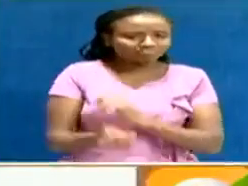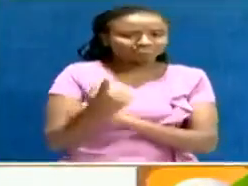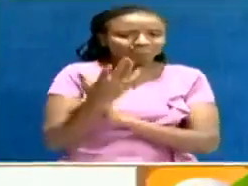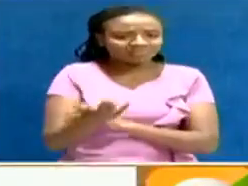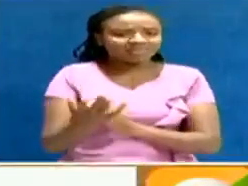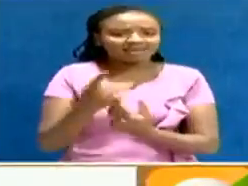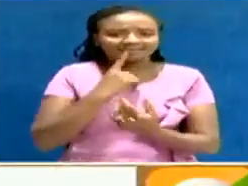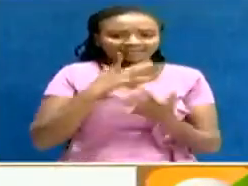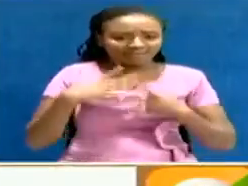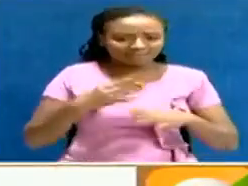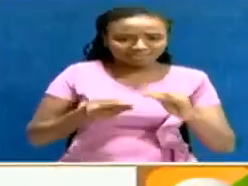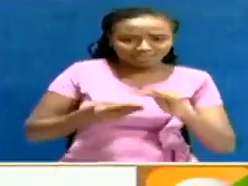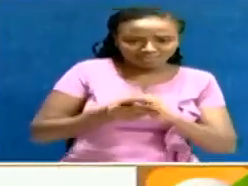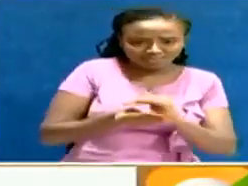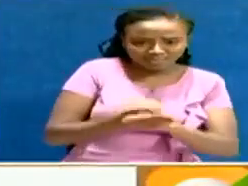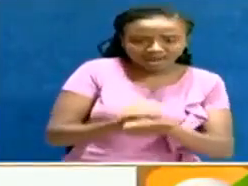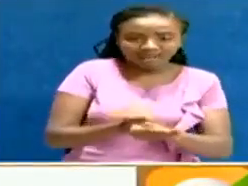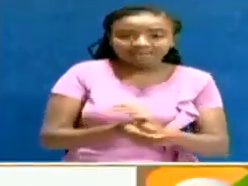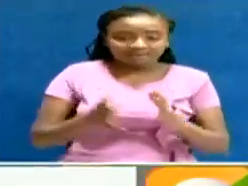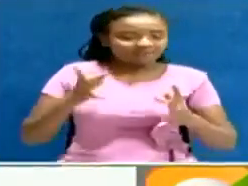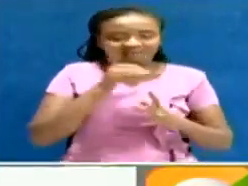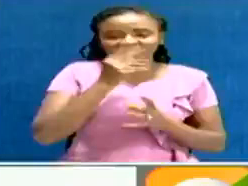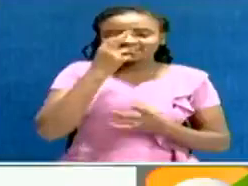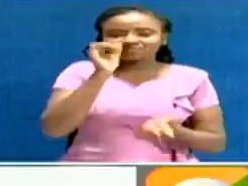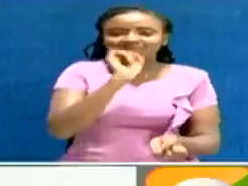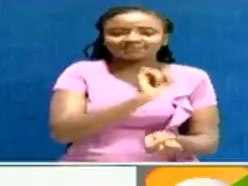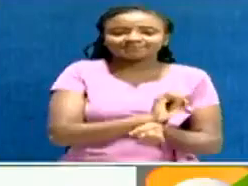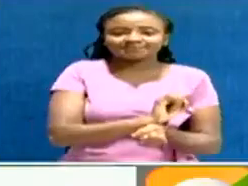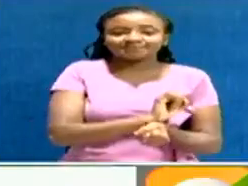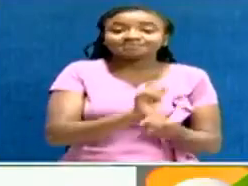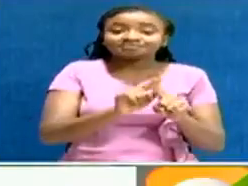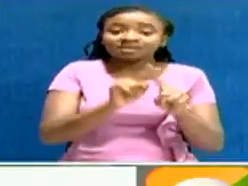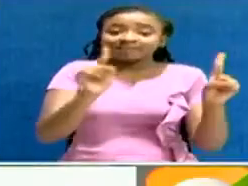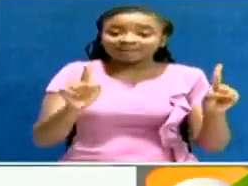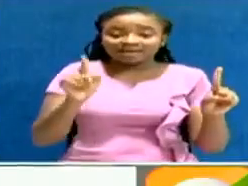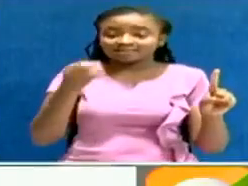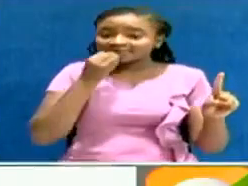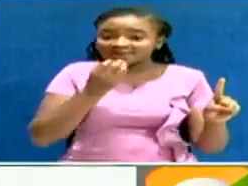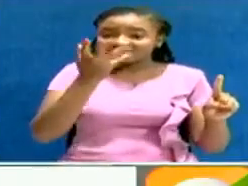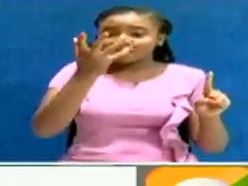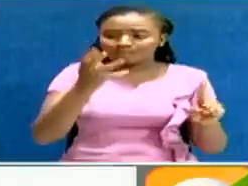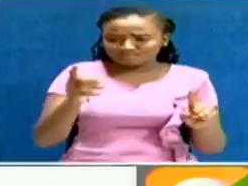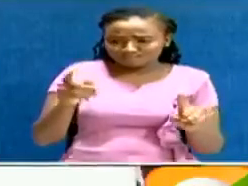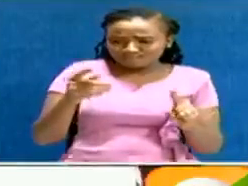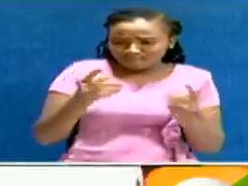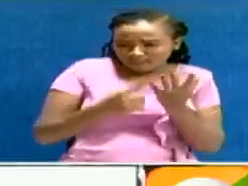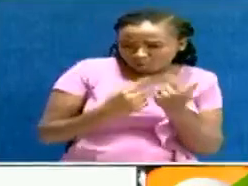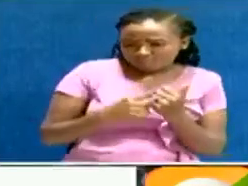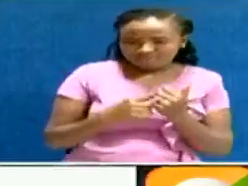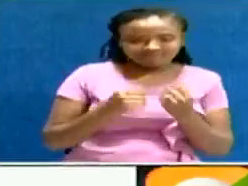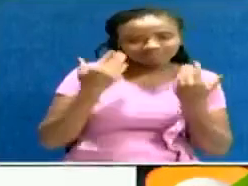Karanja Mwerori confirmed suspects had been arrested on similar grounds. He, however, declined to give a definite number.